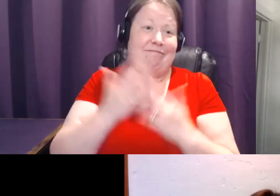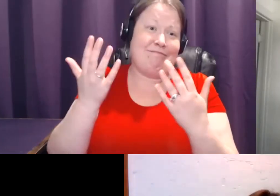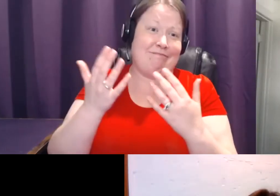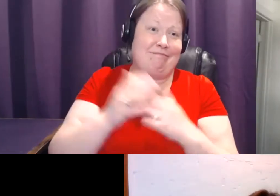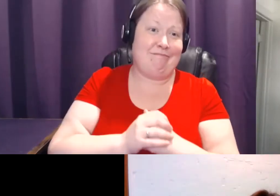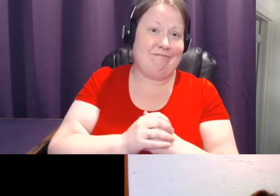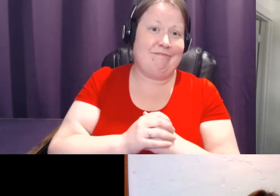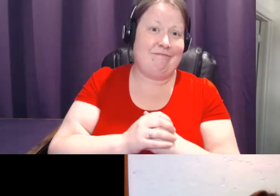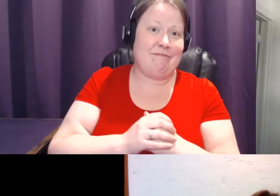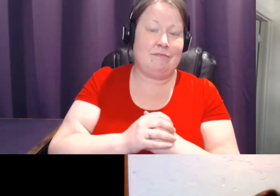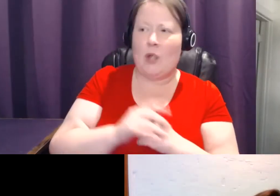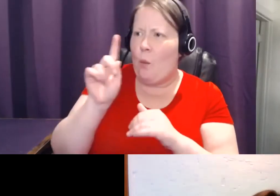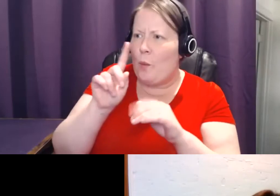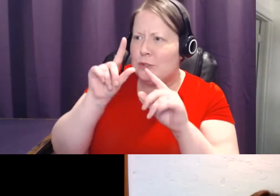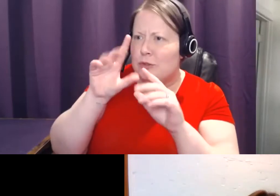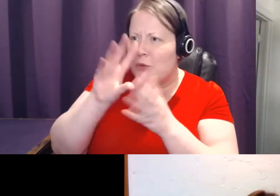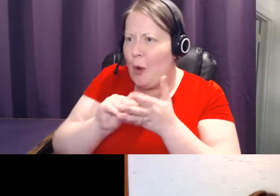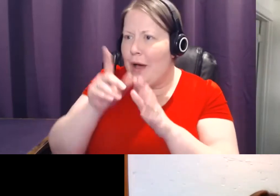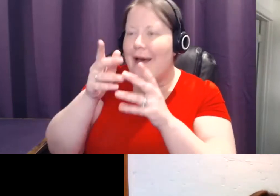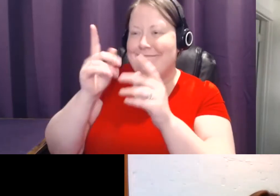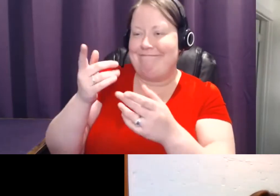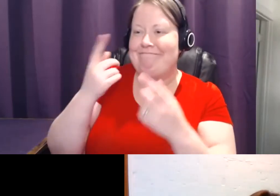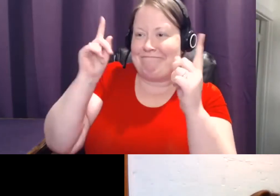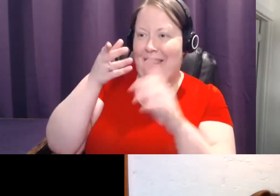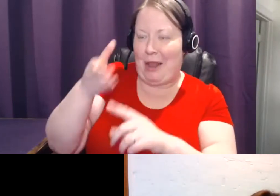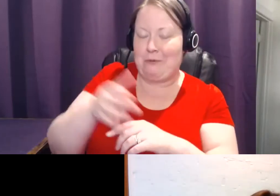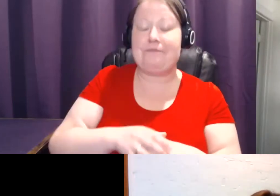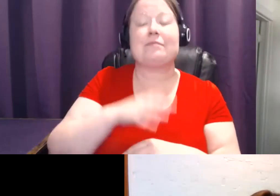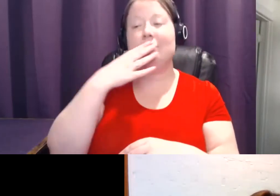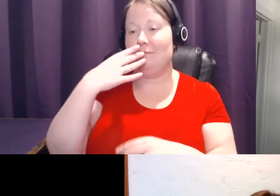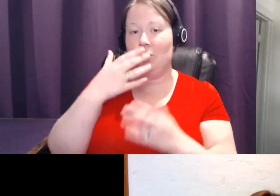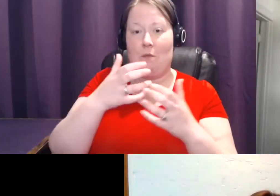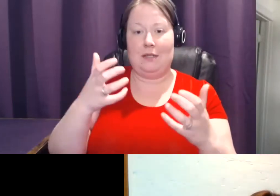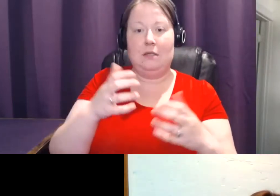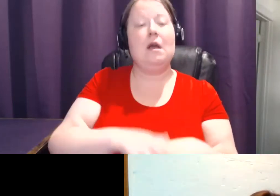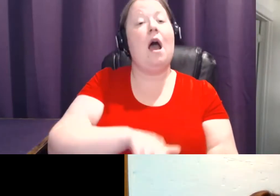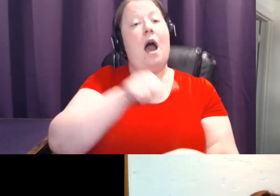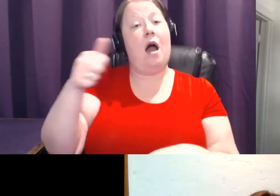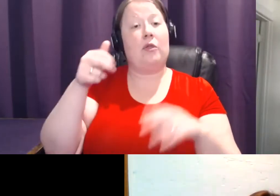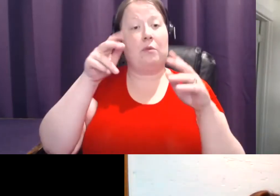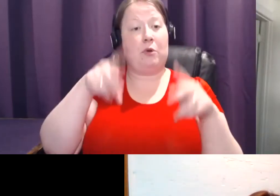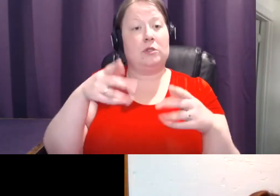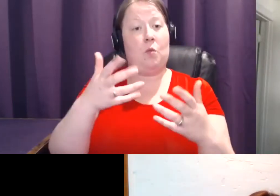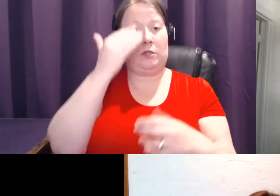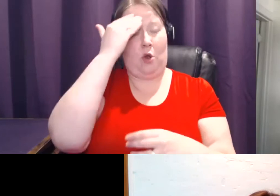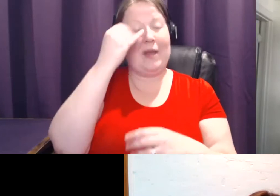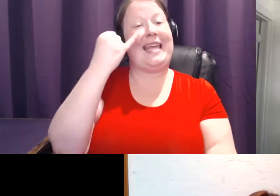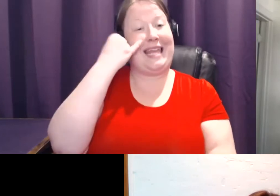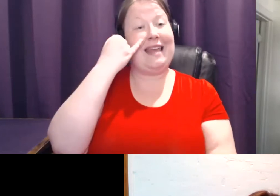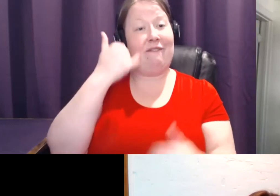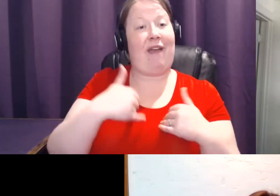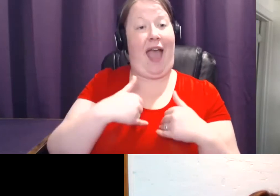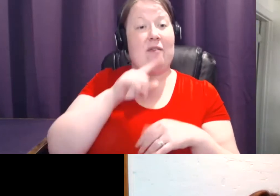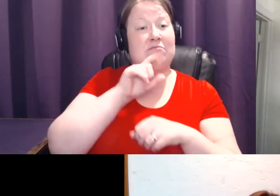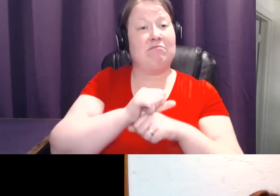Oh, there you are. Hi. Thank you so much. Another person wants to know if you have really dense tissue, will an